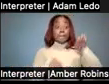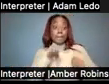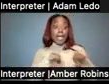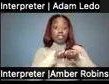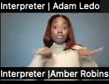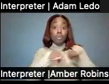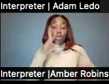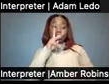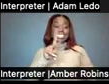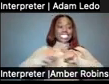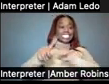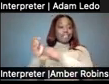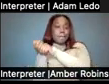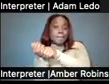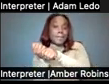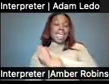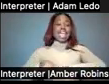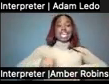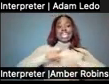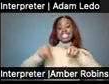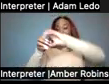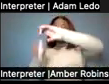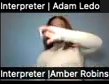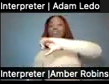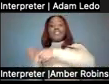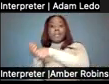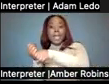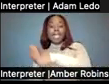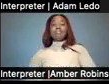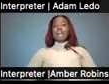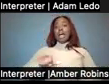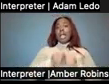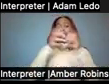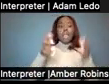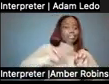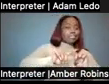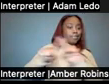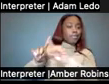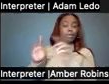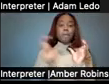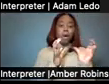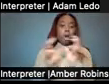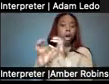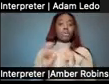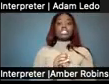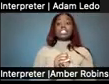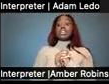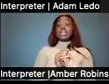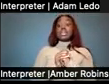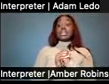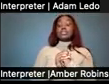are different batting tees, different bats that they can bat with, lots of different balls. And those